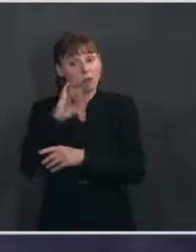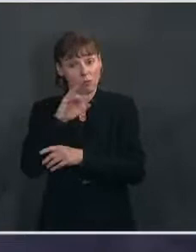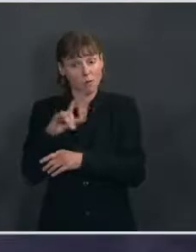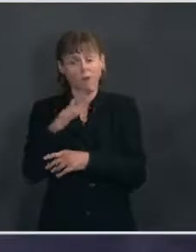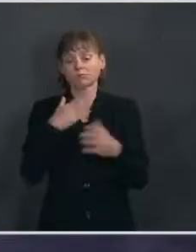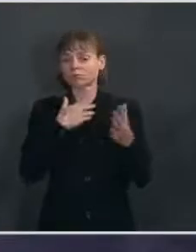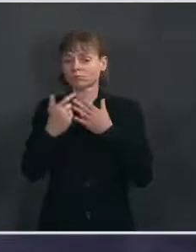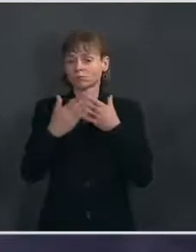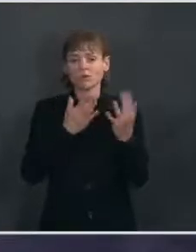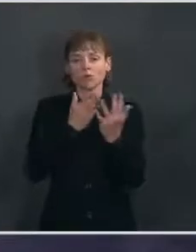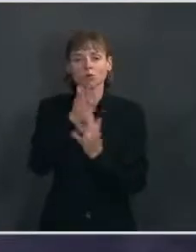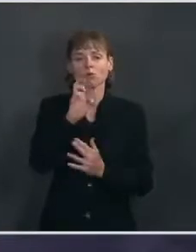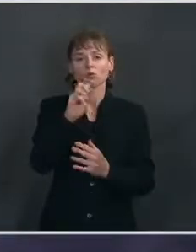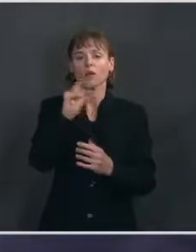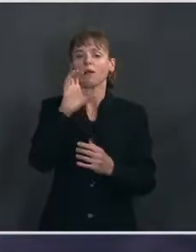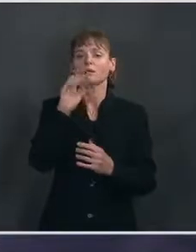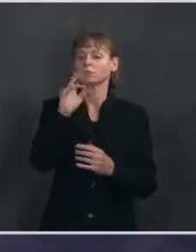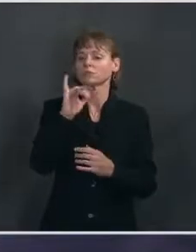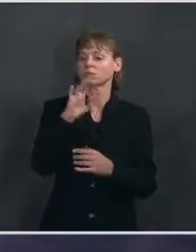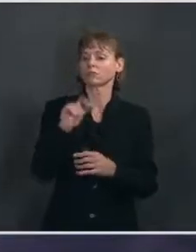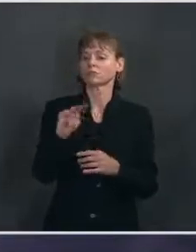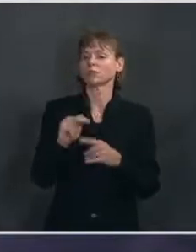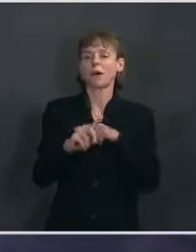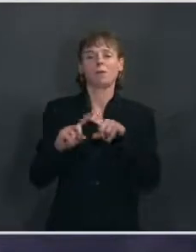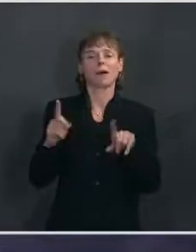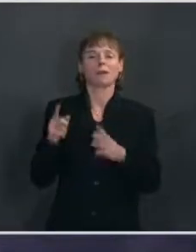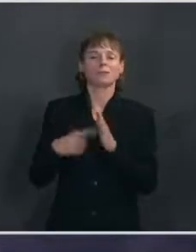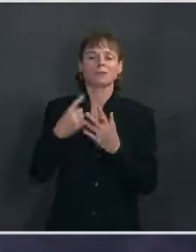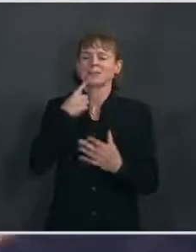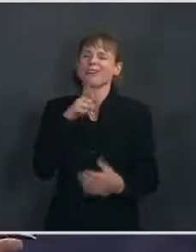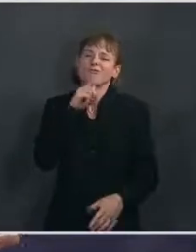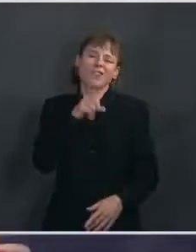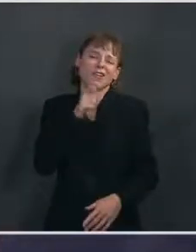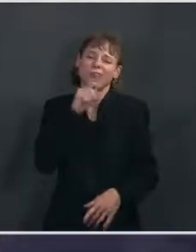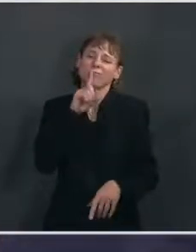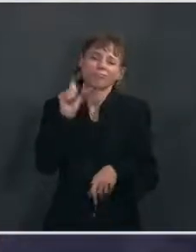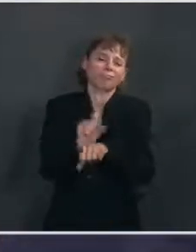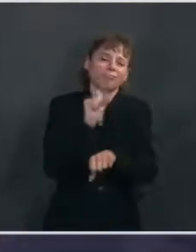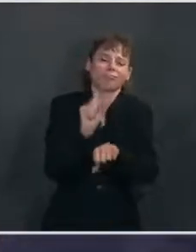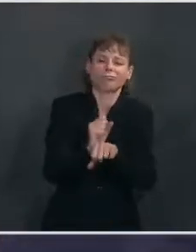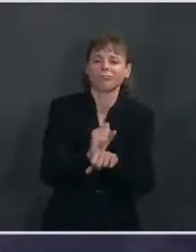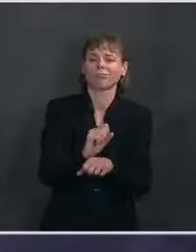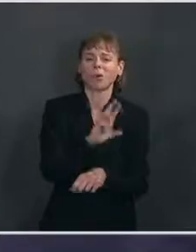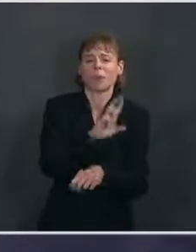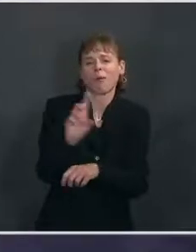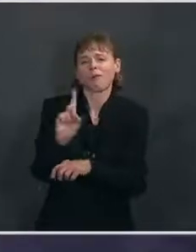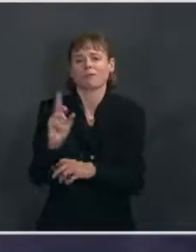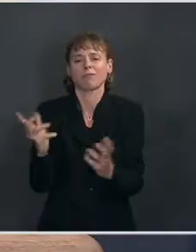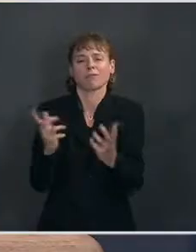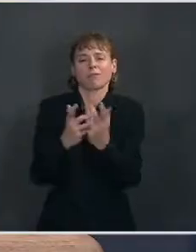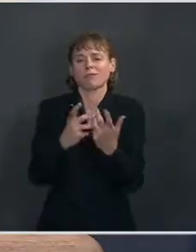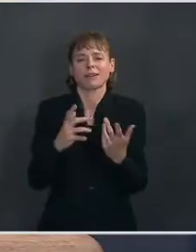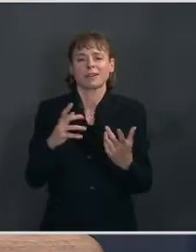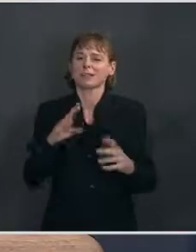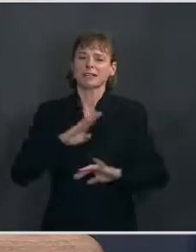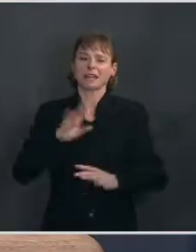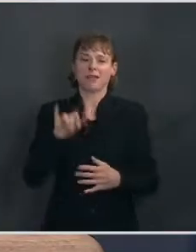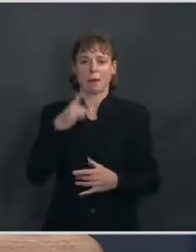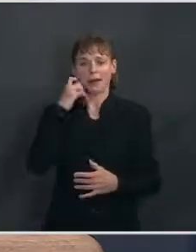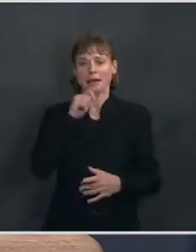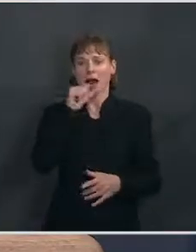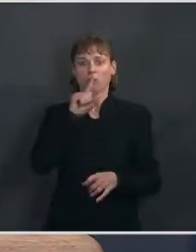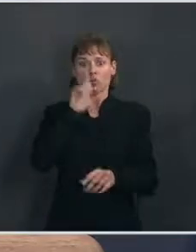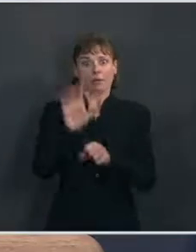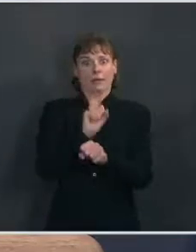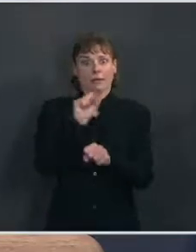some Republican sources say that's not really bipartisanship. It doesn't satisfy that promise because it's not true compromise. Ms. Well, I think that